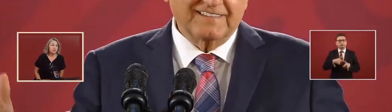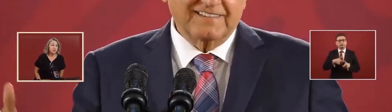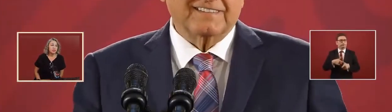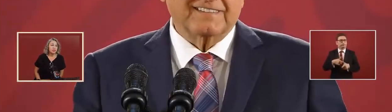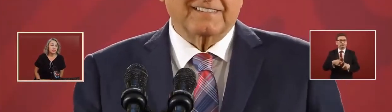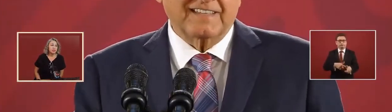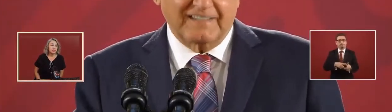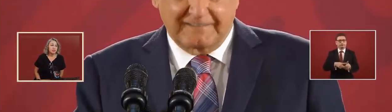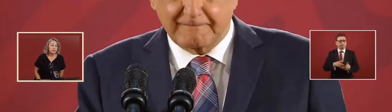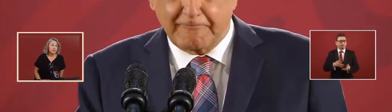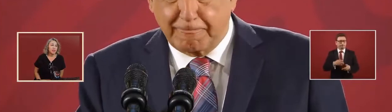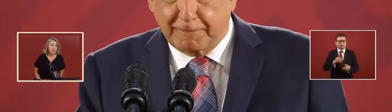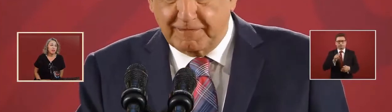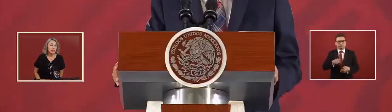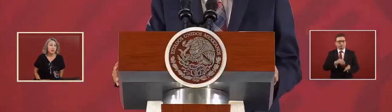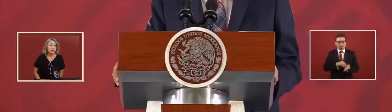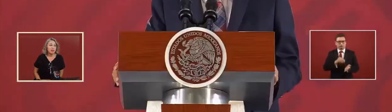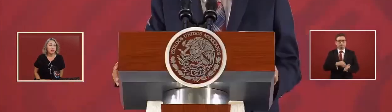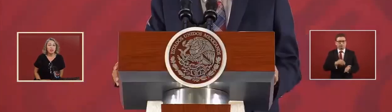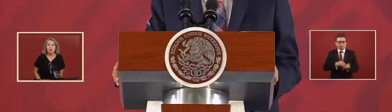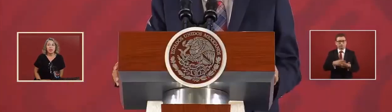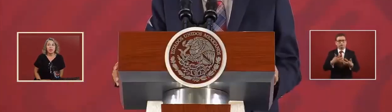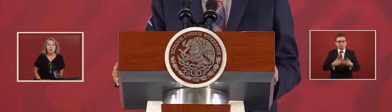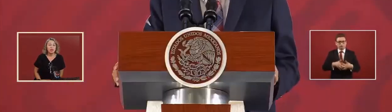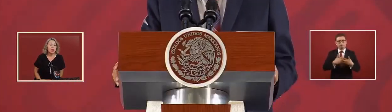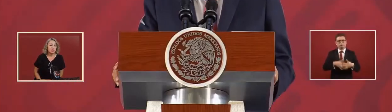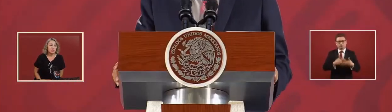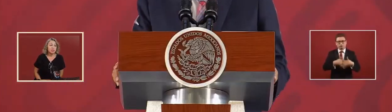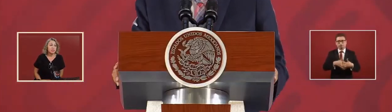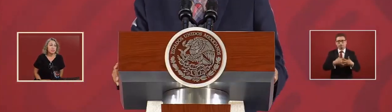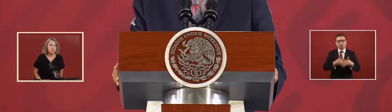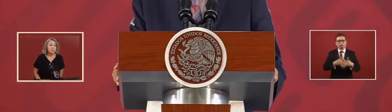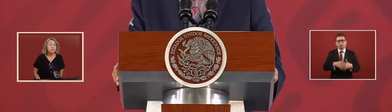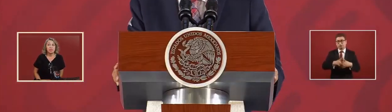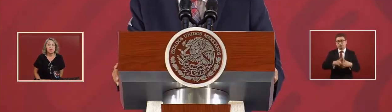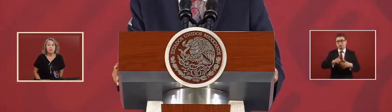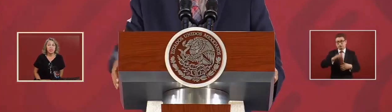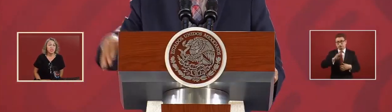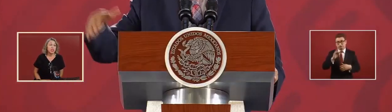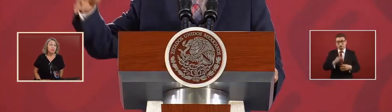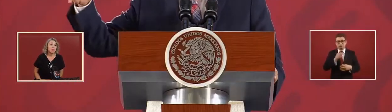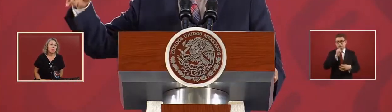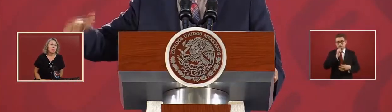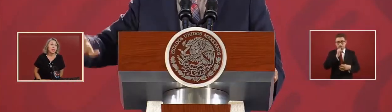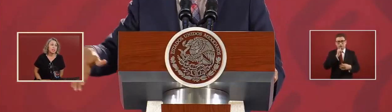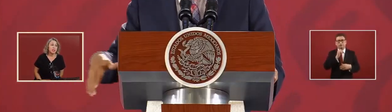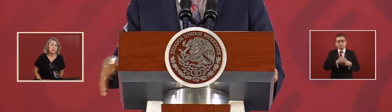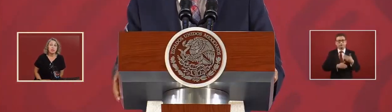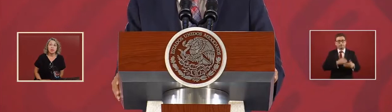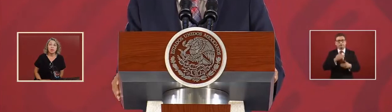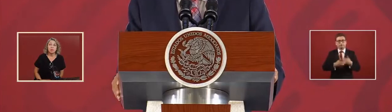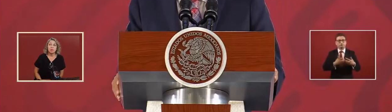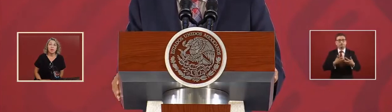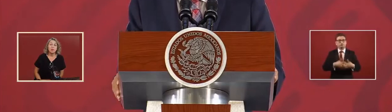not still not functioning at full capacity but we are producing